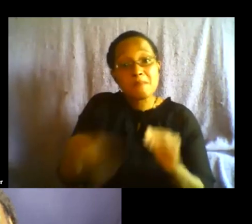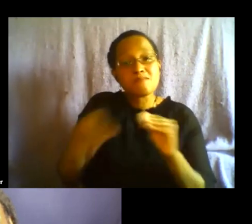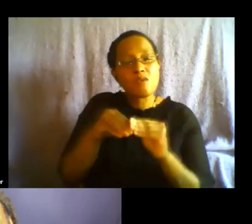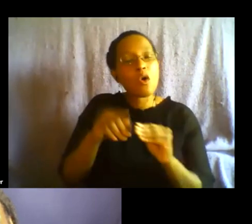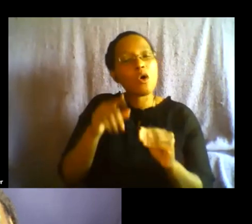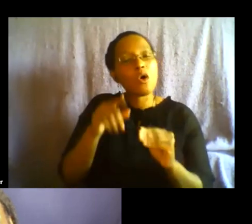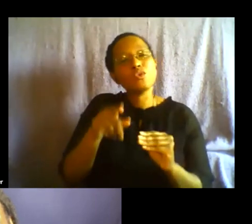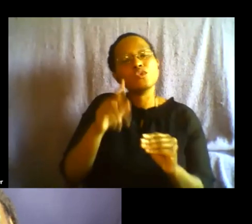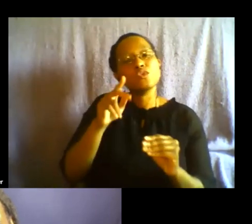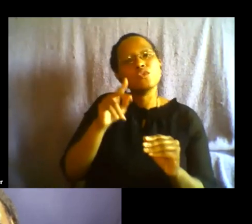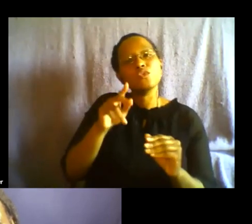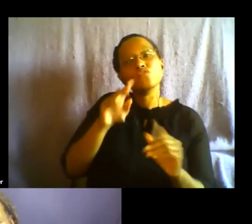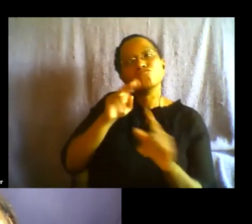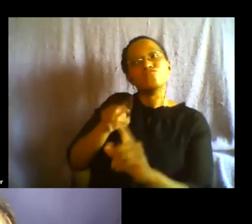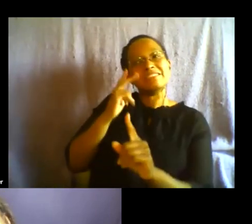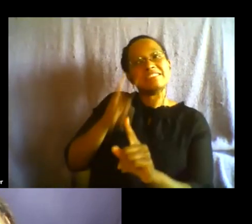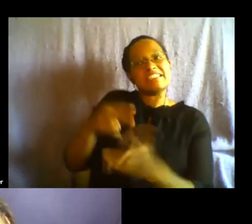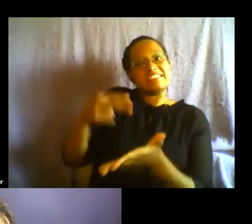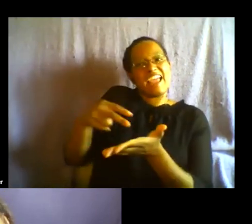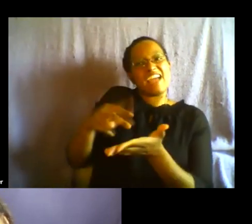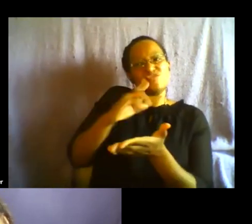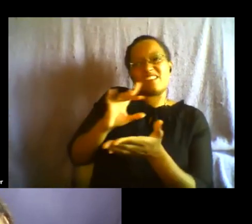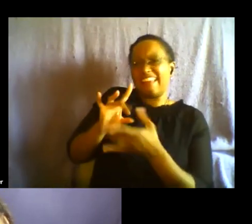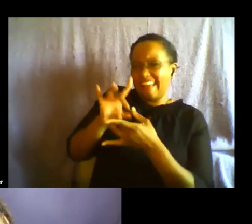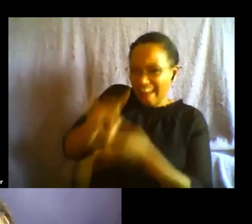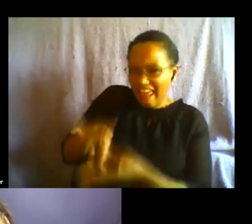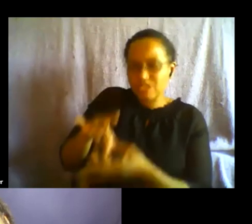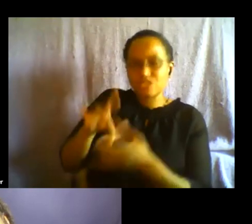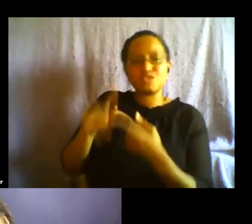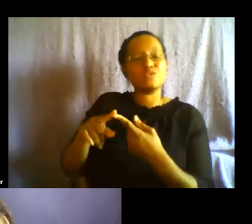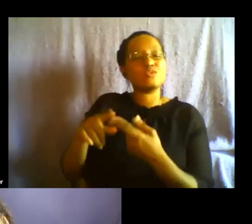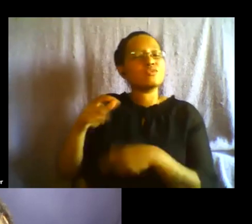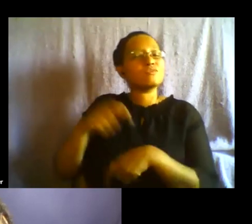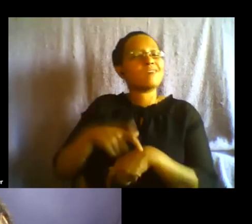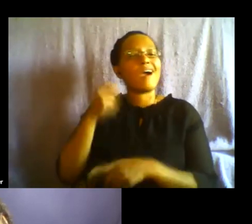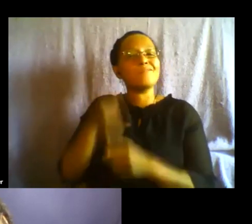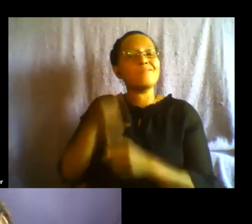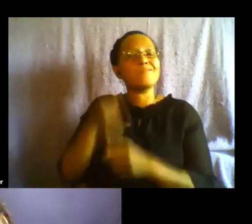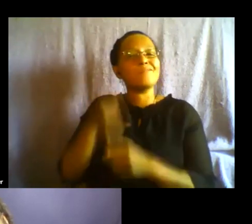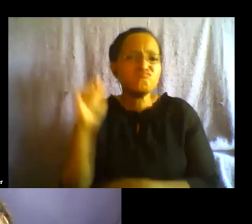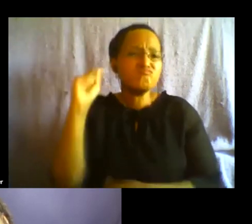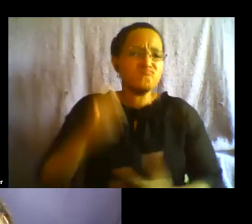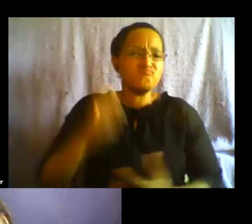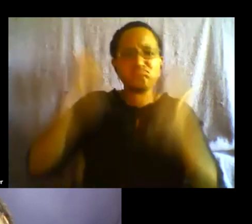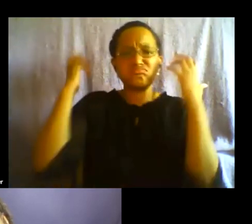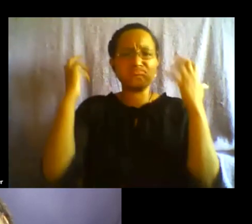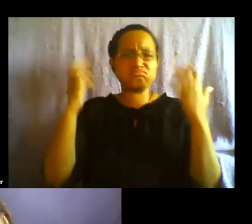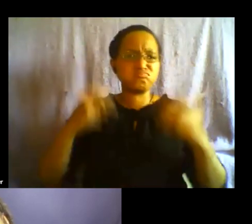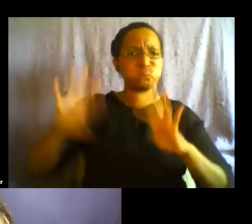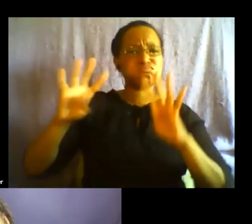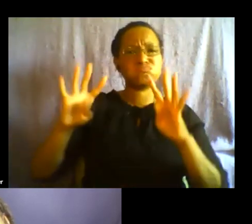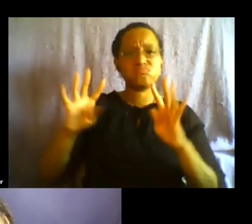dance being that connector in times of rage in times of uprising that really brings people together